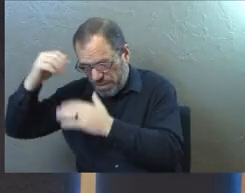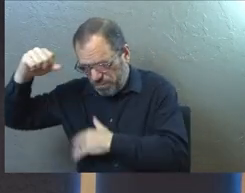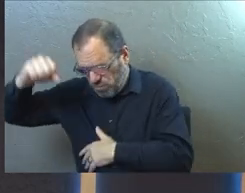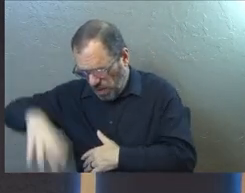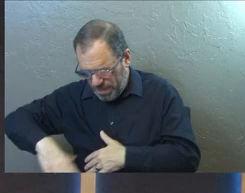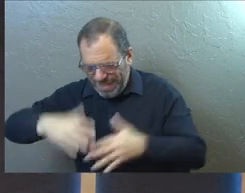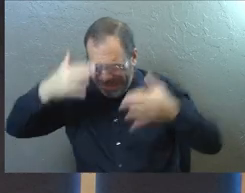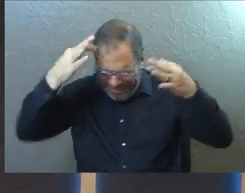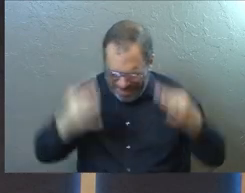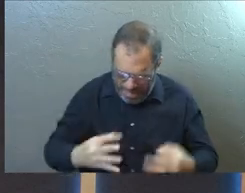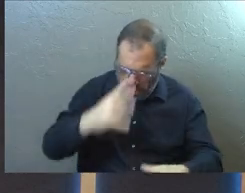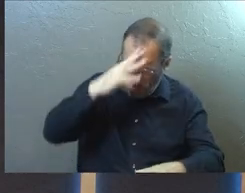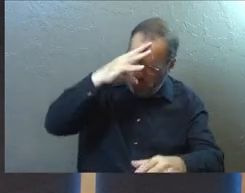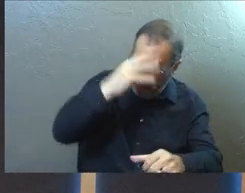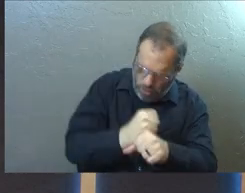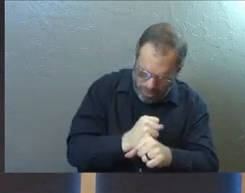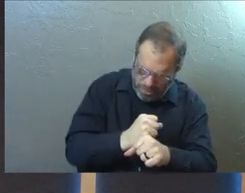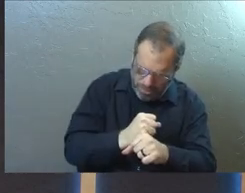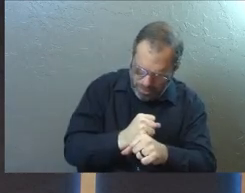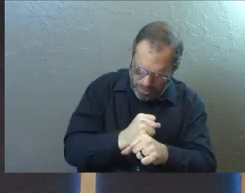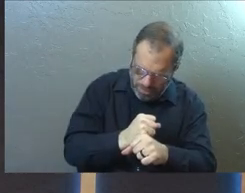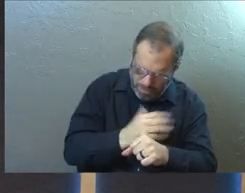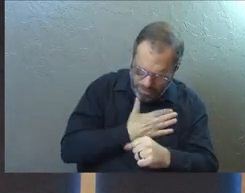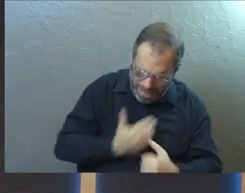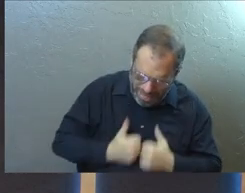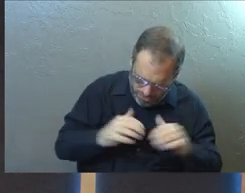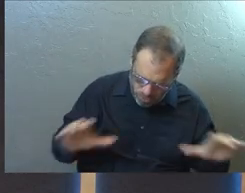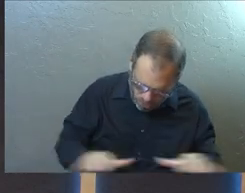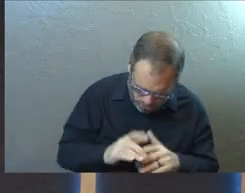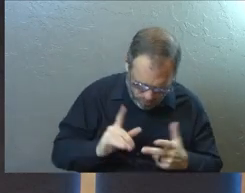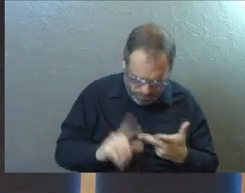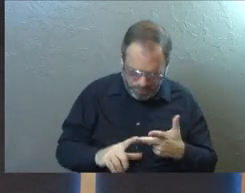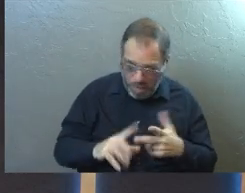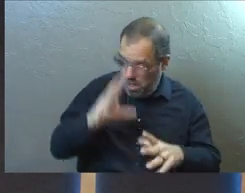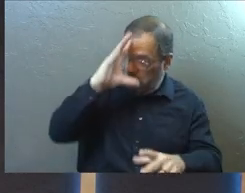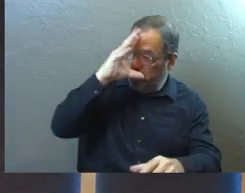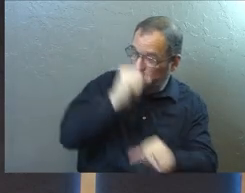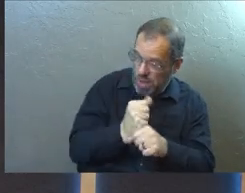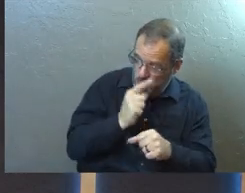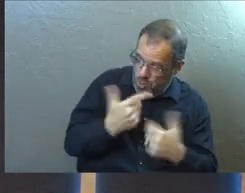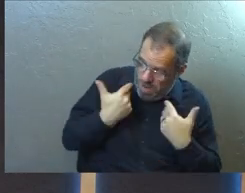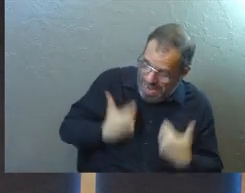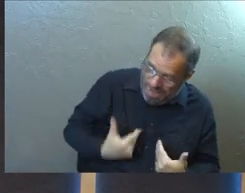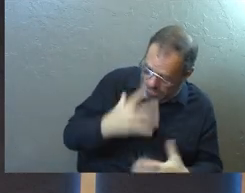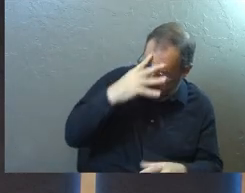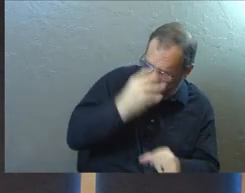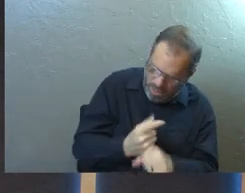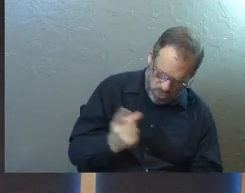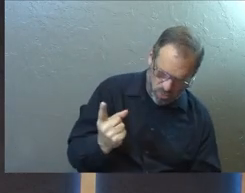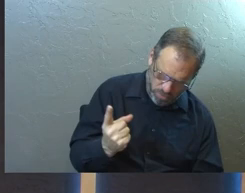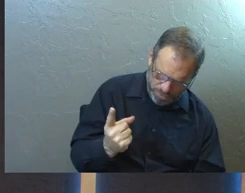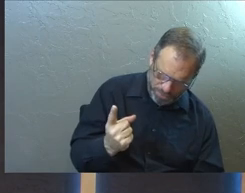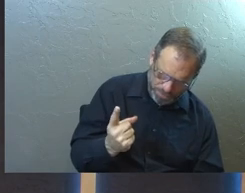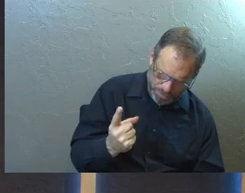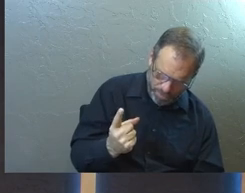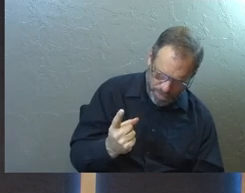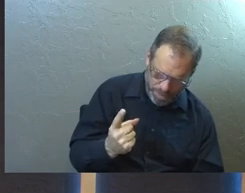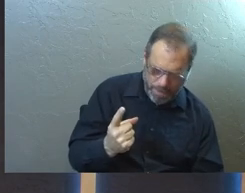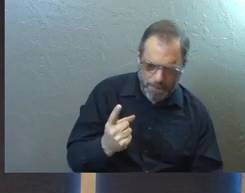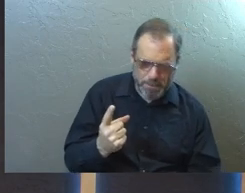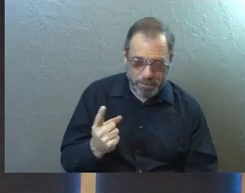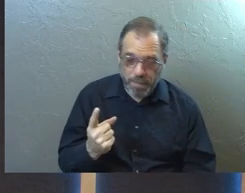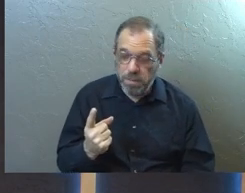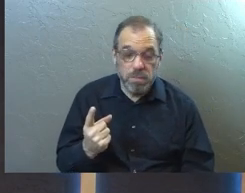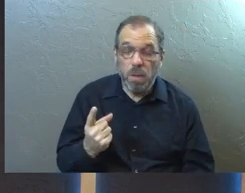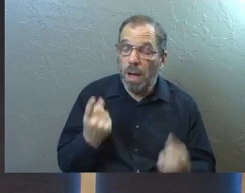and choose to trust you with what we do. Choose to trust you with who we are. And God, think